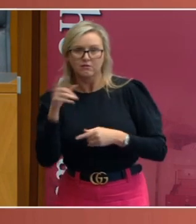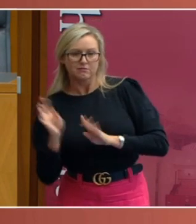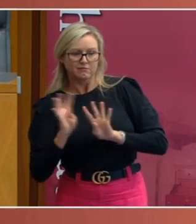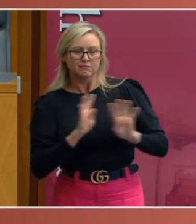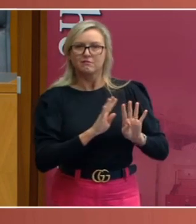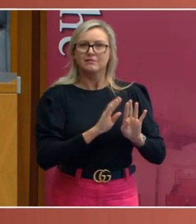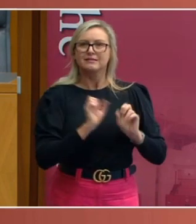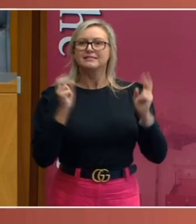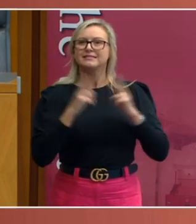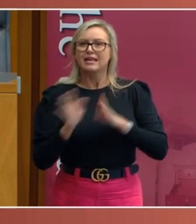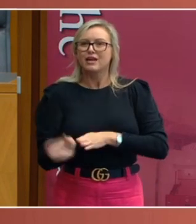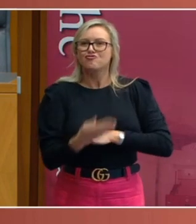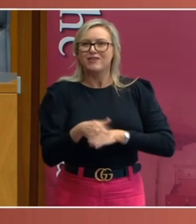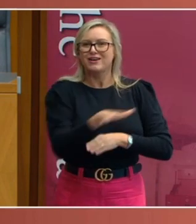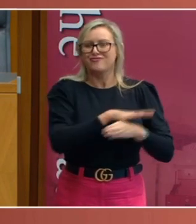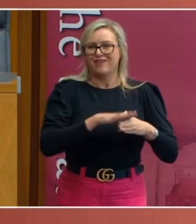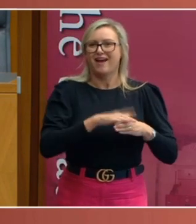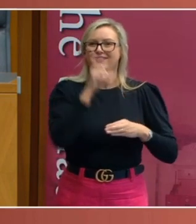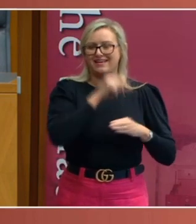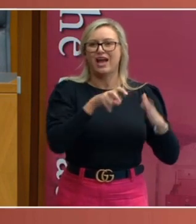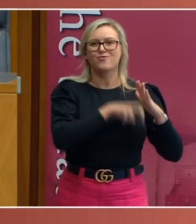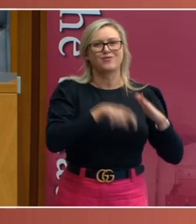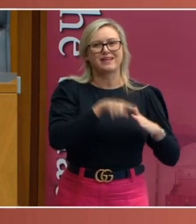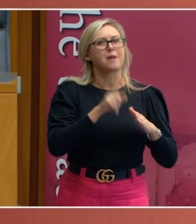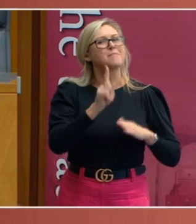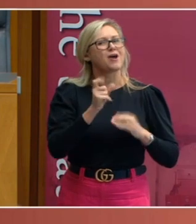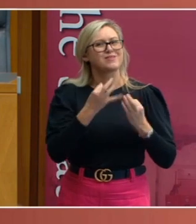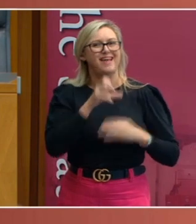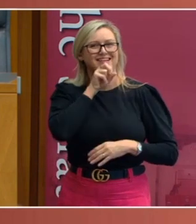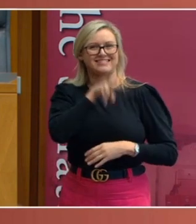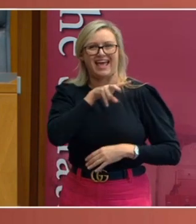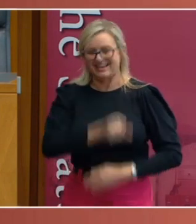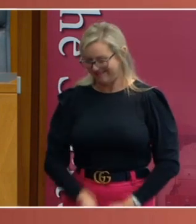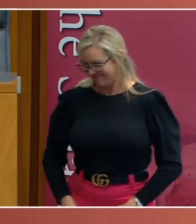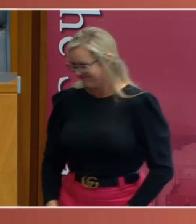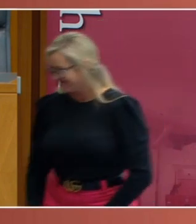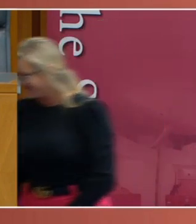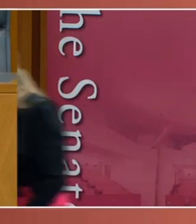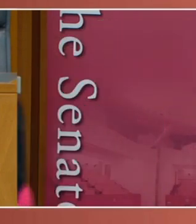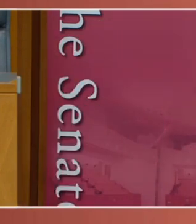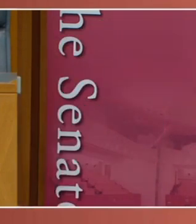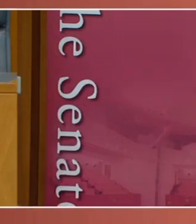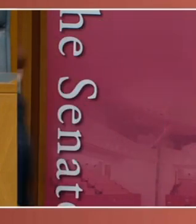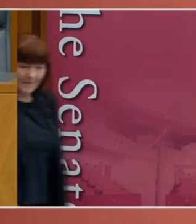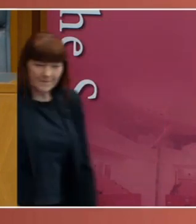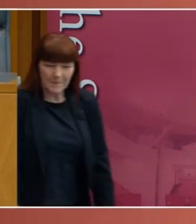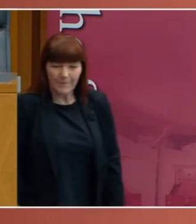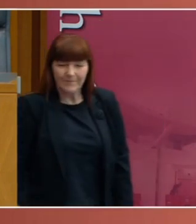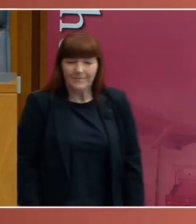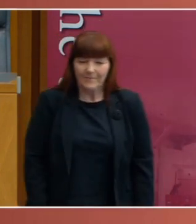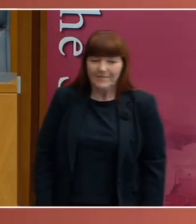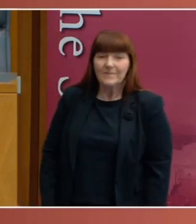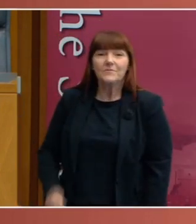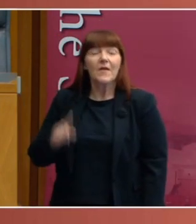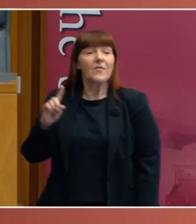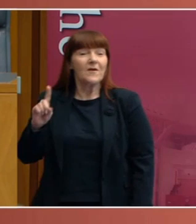quarantine without the snakes. Okay. So, that's the first story about what happened. But the second line of protection